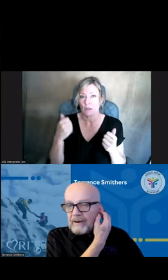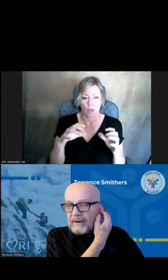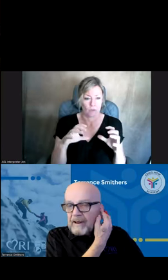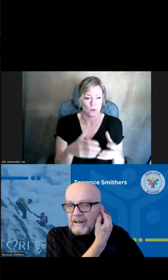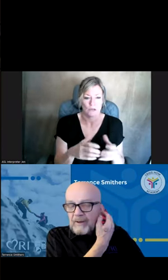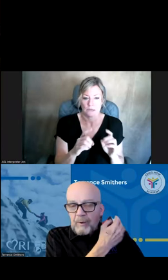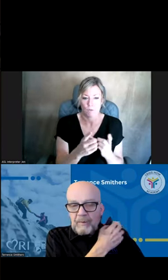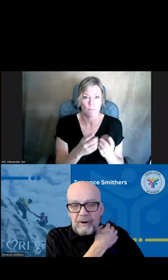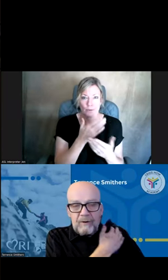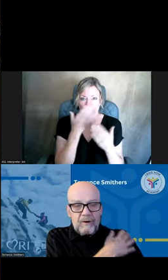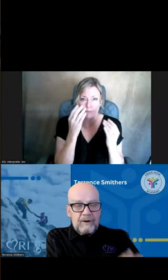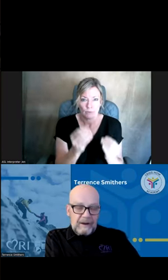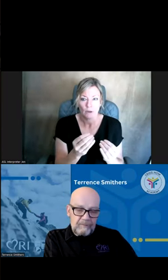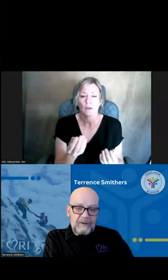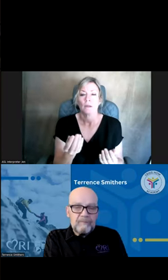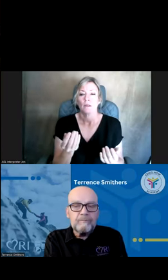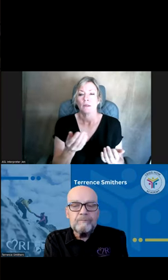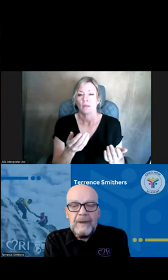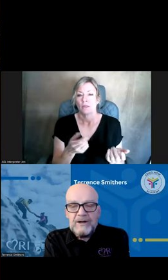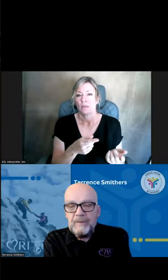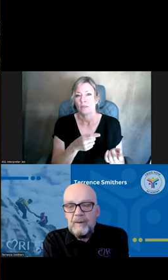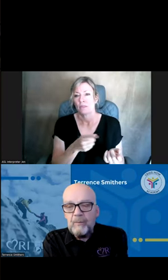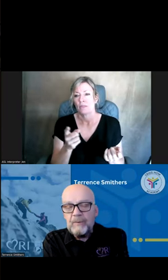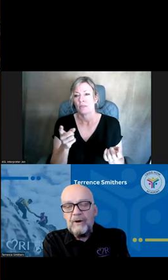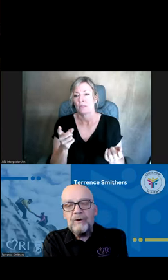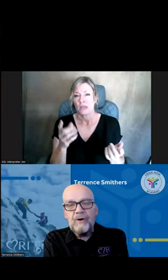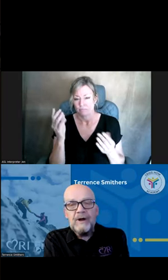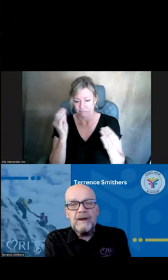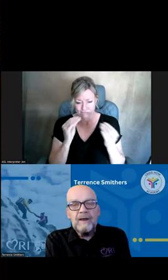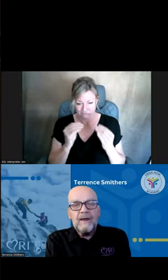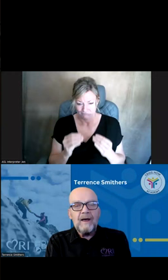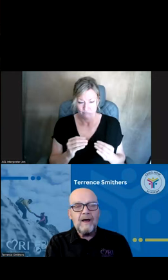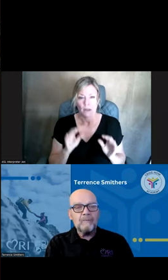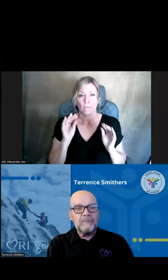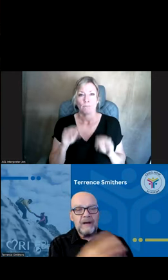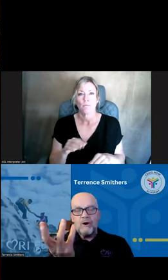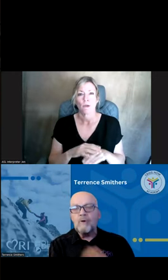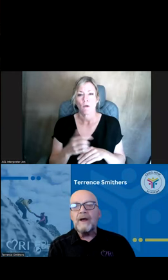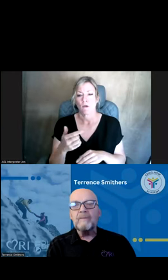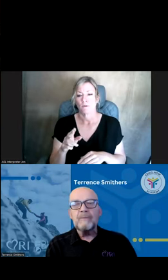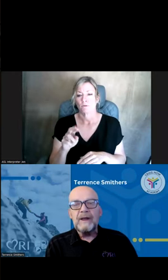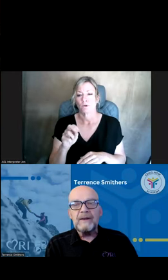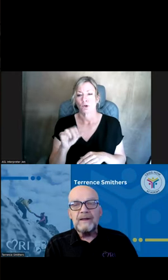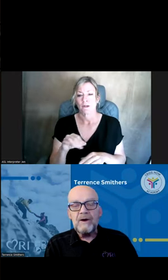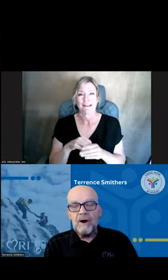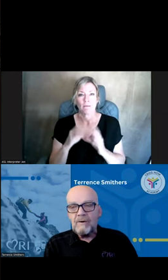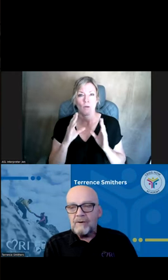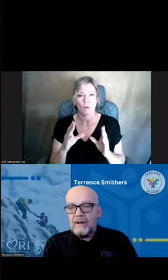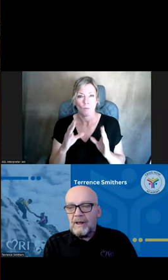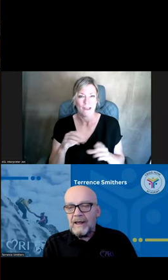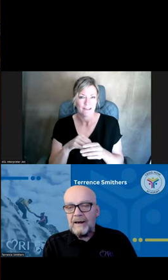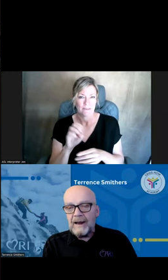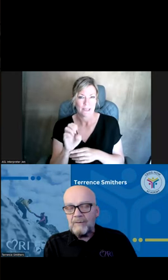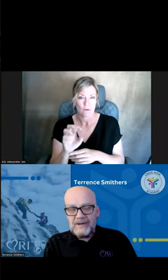department. They put me on a gurney. They patched me up, put me on a gurney in a hallway by the ER.